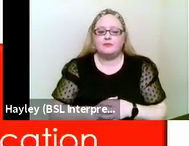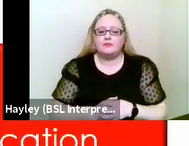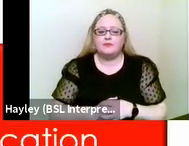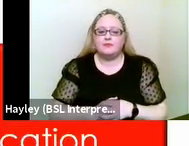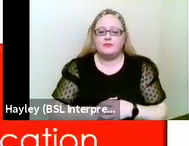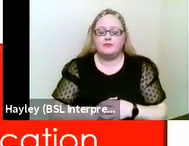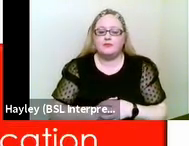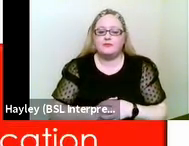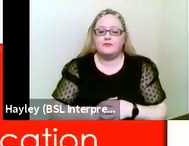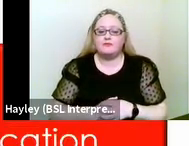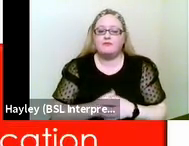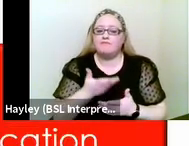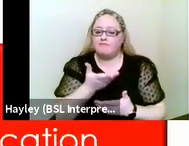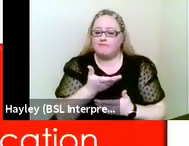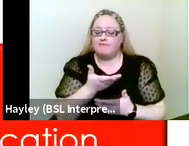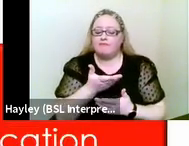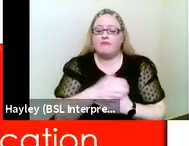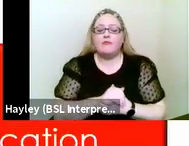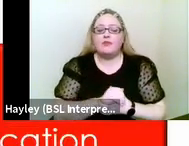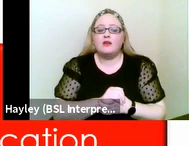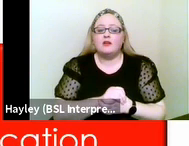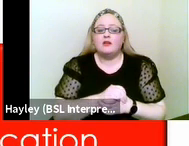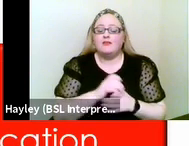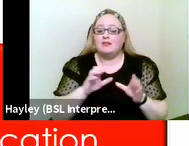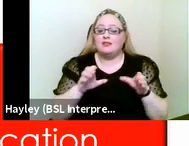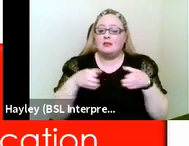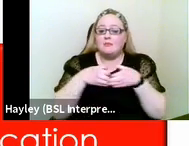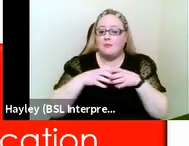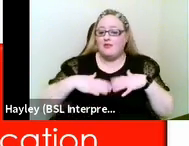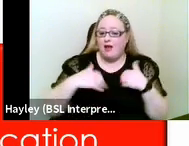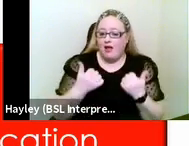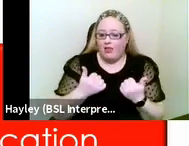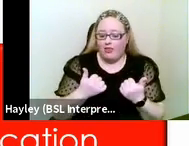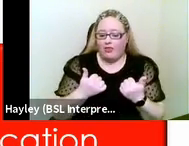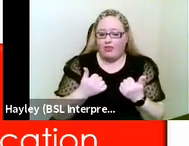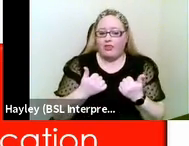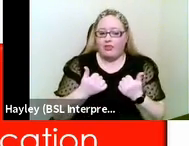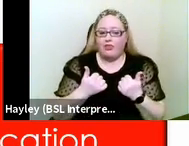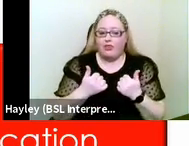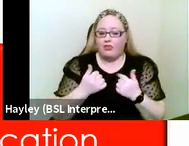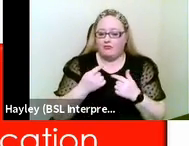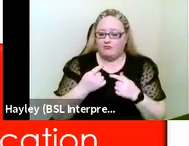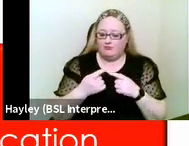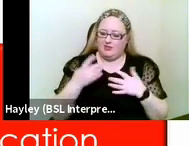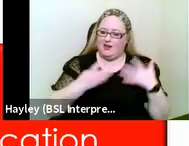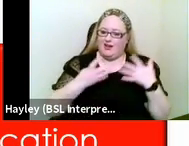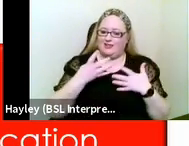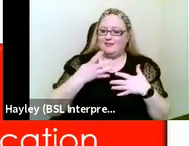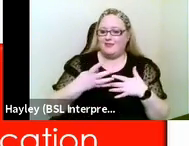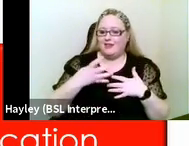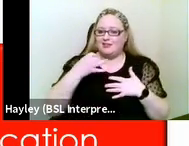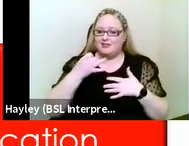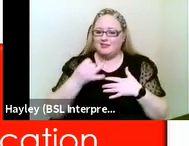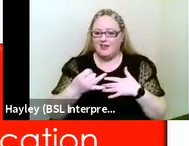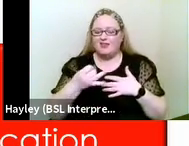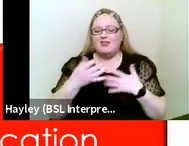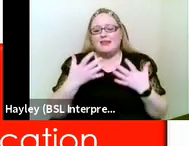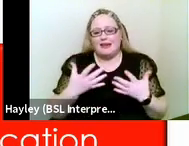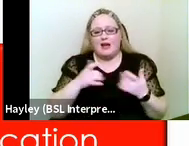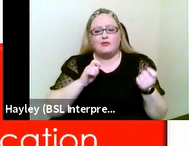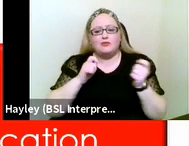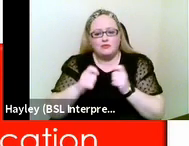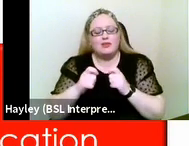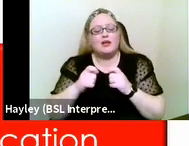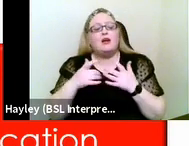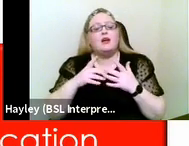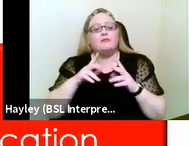well you can see that the department of health uh as it was uh in 1997 now of course the department of health and